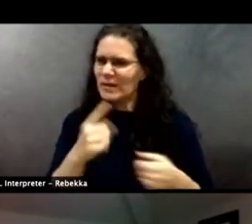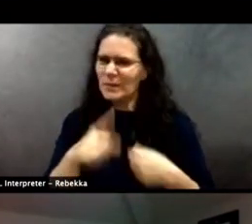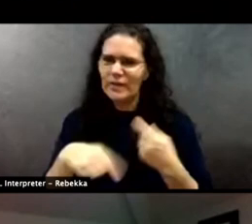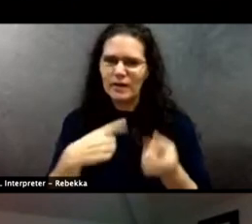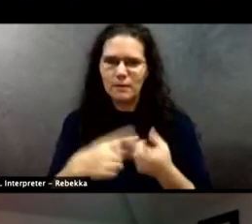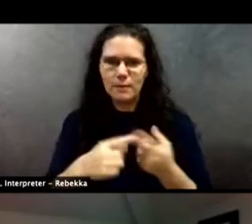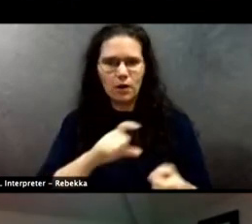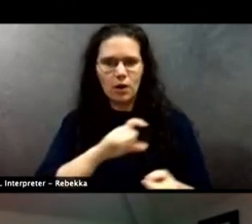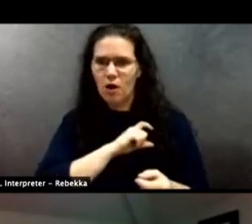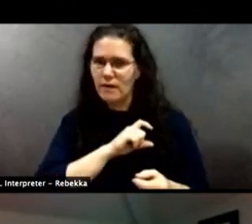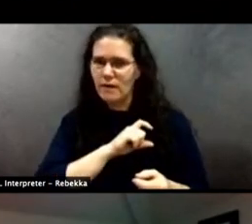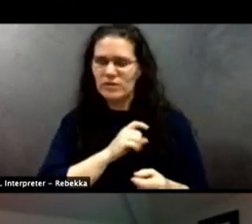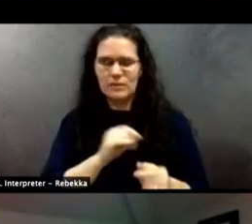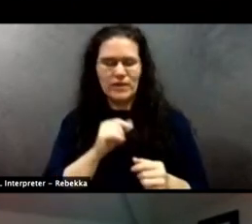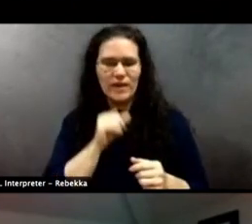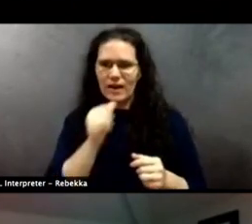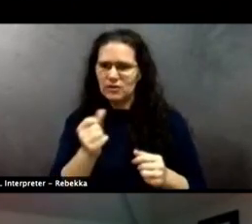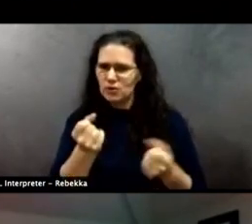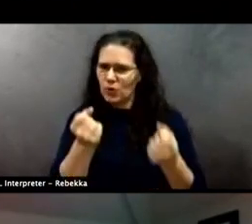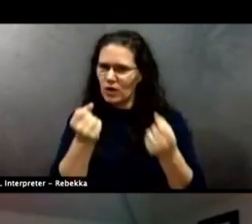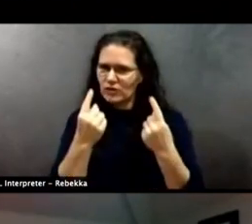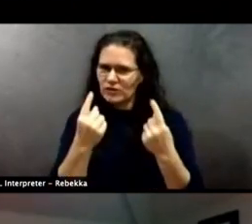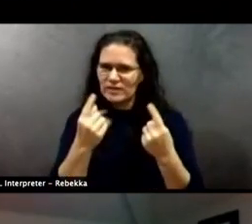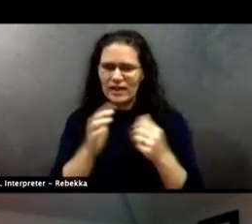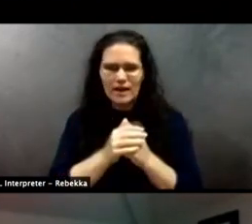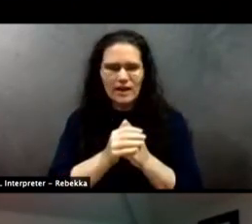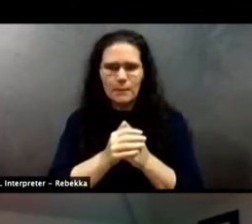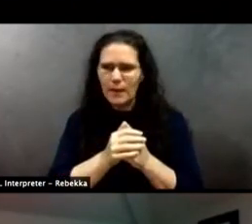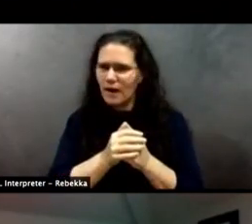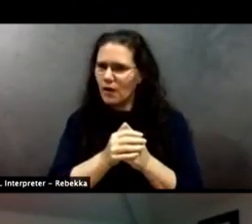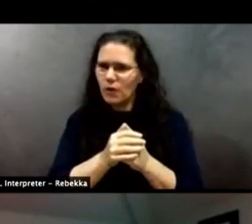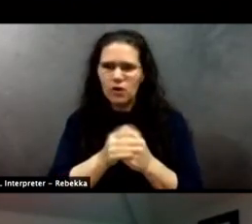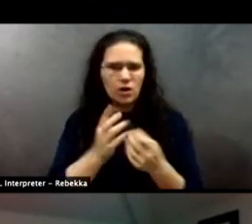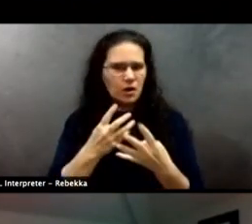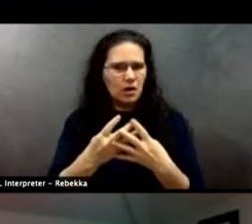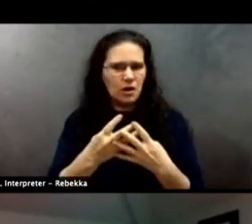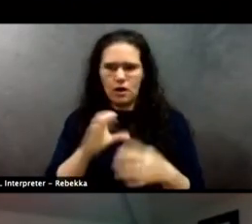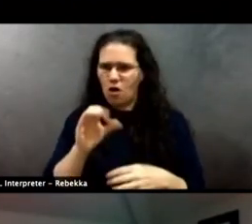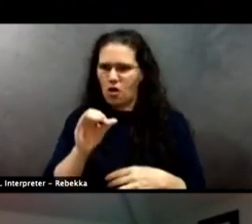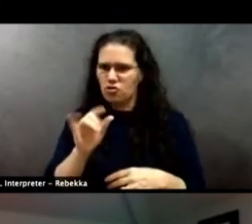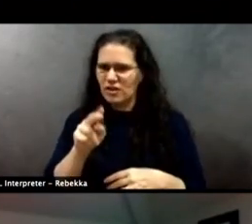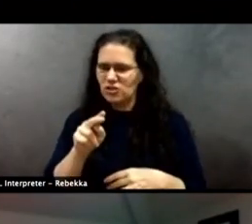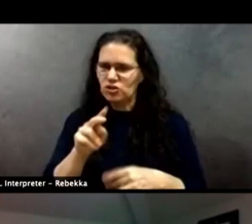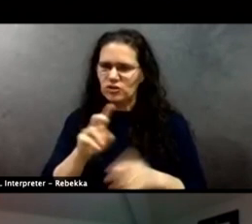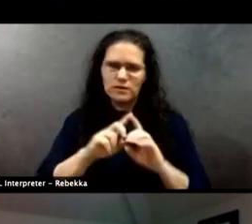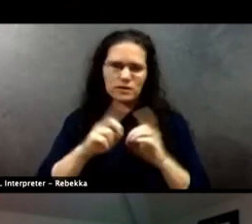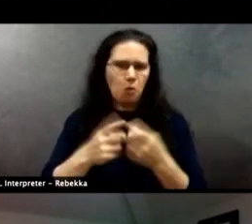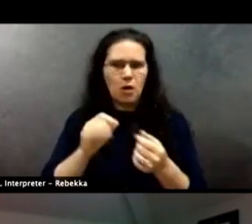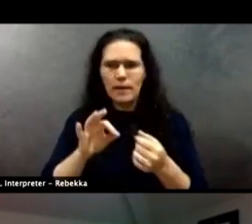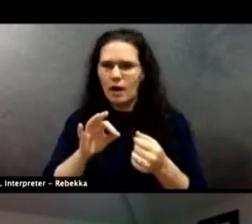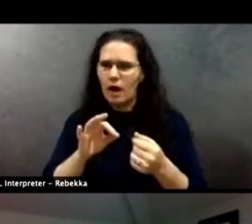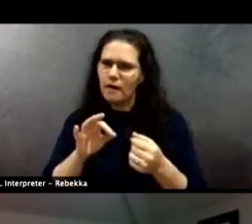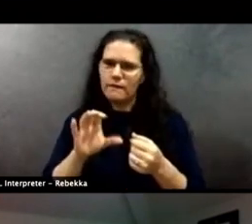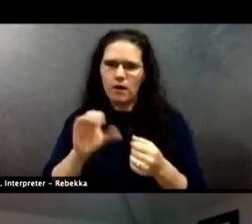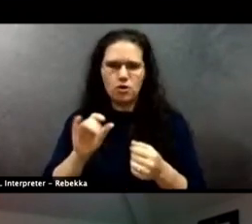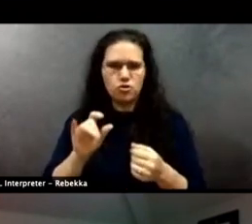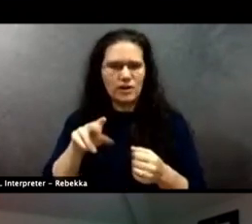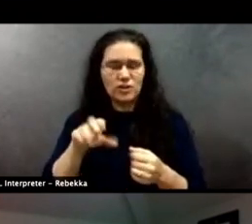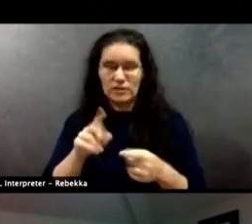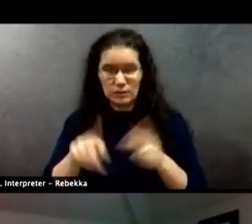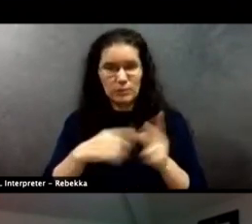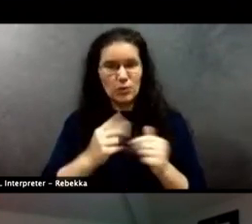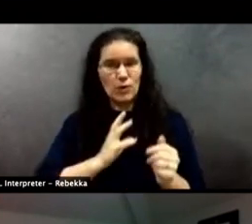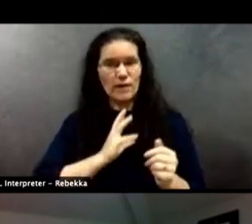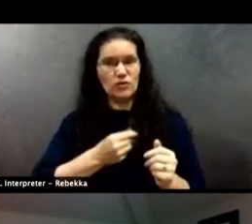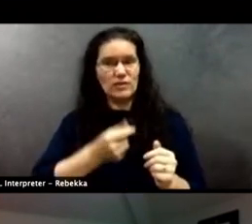enforcement that I don't understand, but corrections, people who work in the Department of Corrections, and people who have transgender women in their custody.